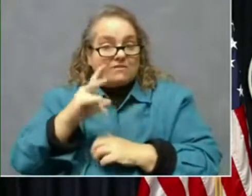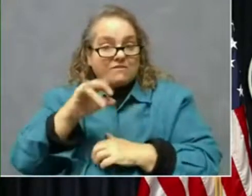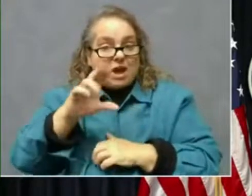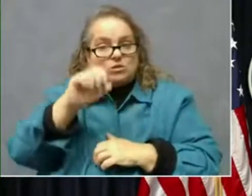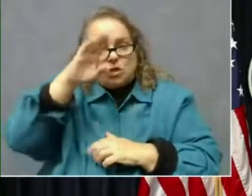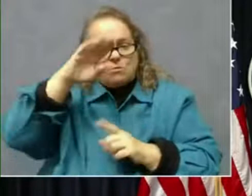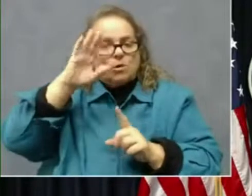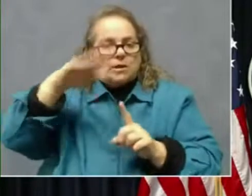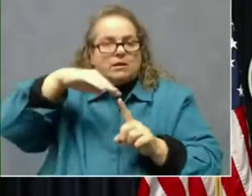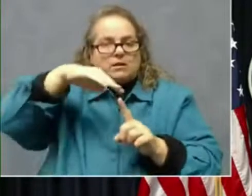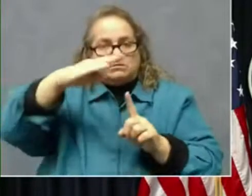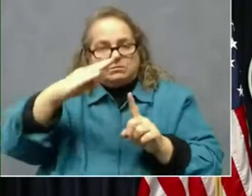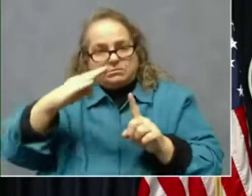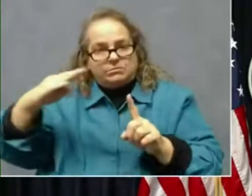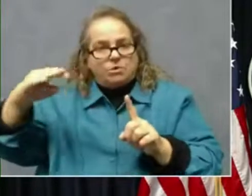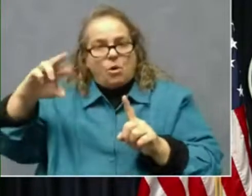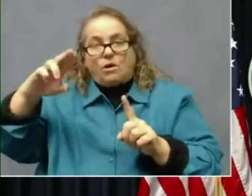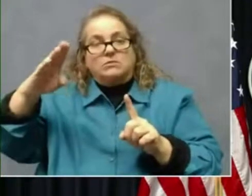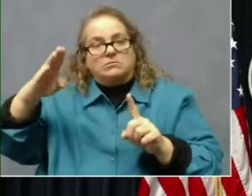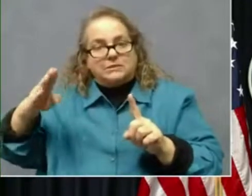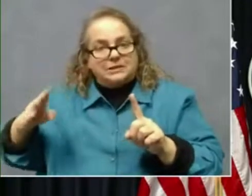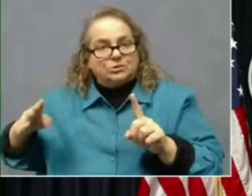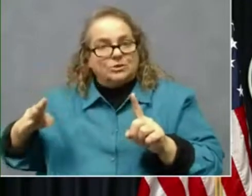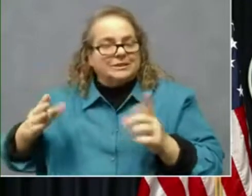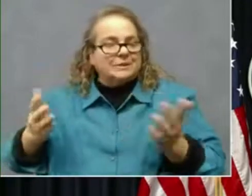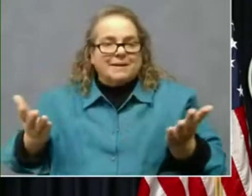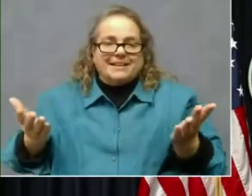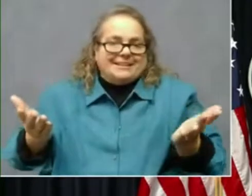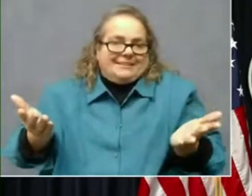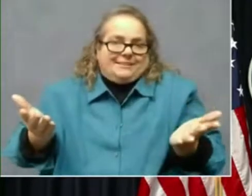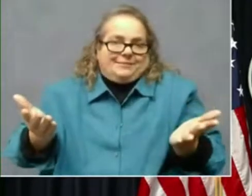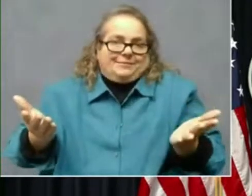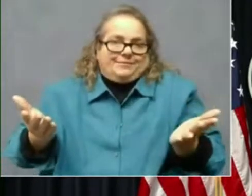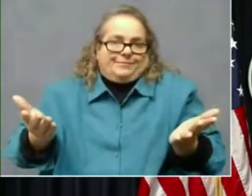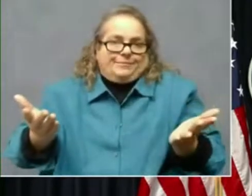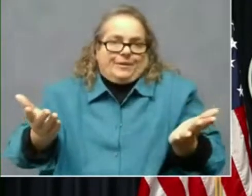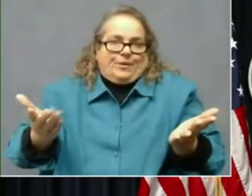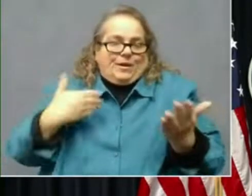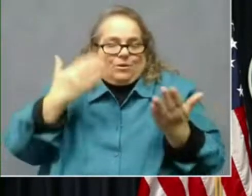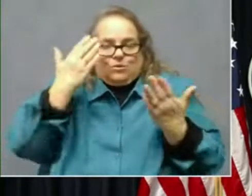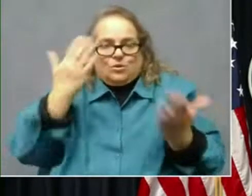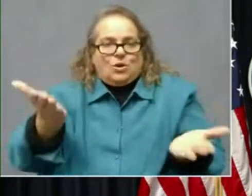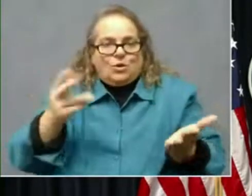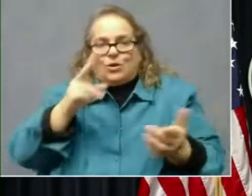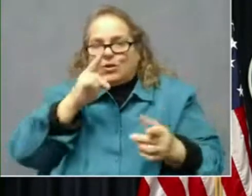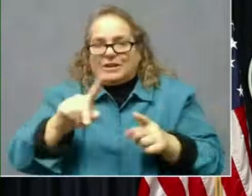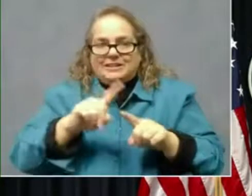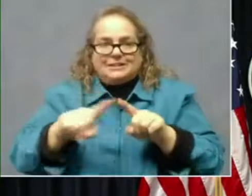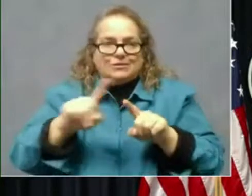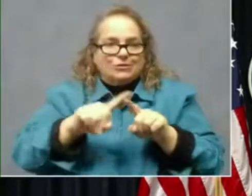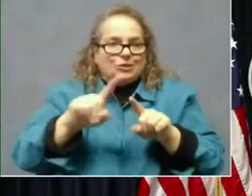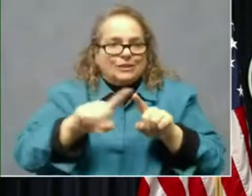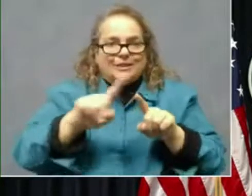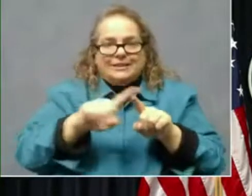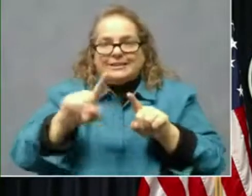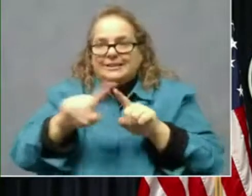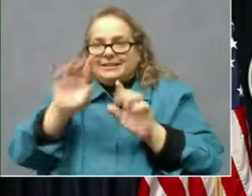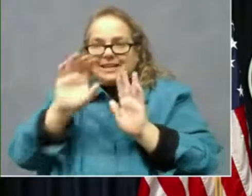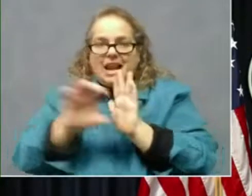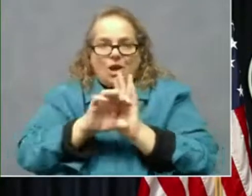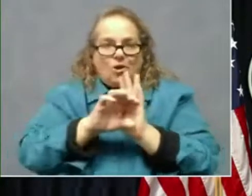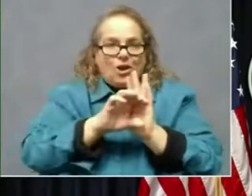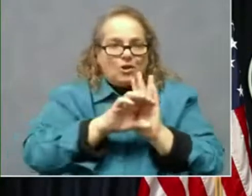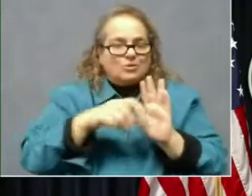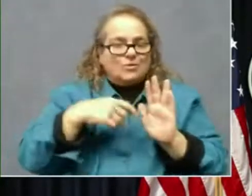or a decrease. And again, that's looking at all the scenarios. We're going to have to see it bear out in